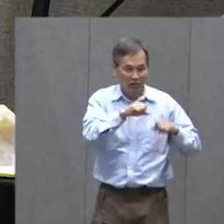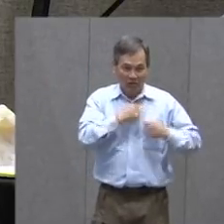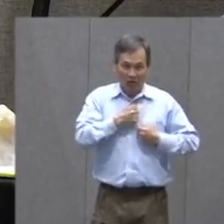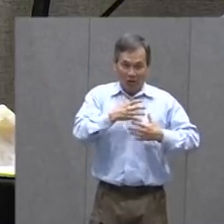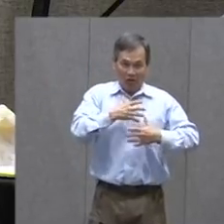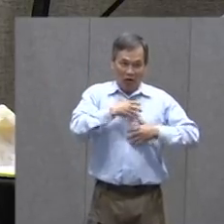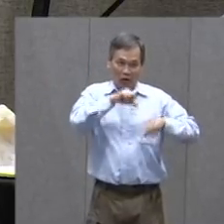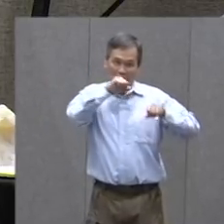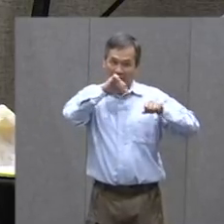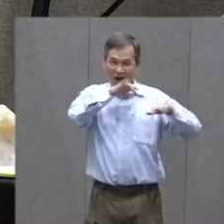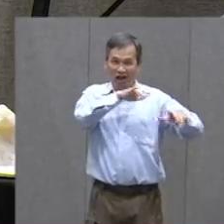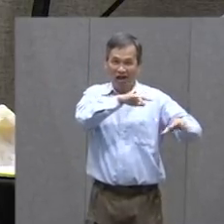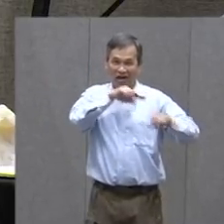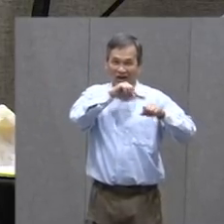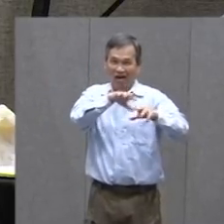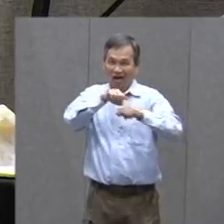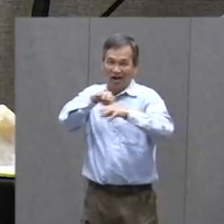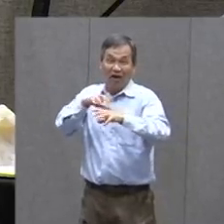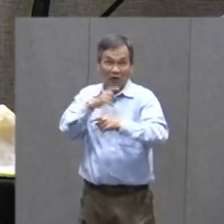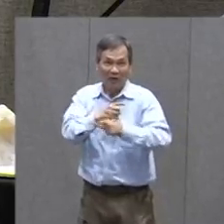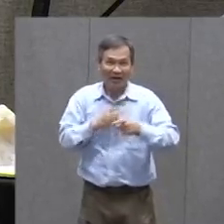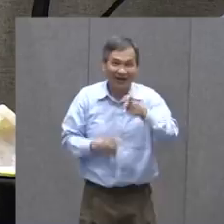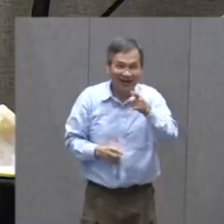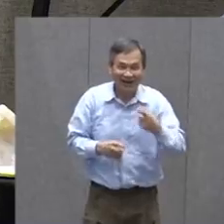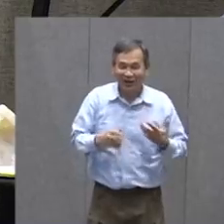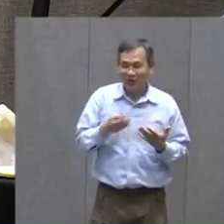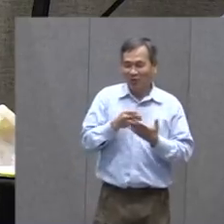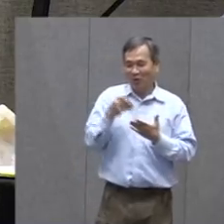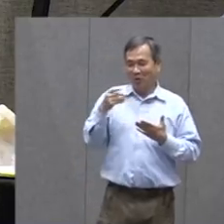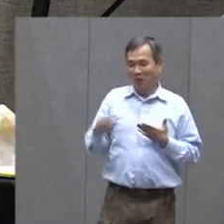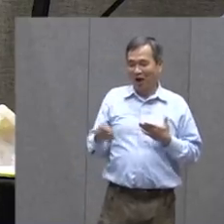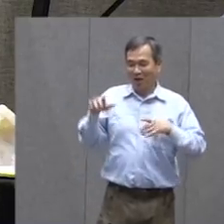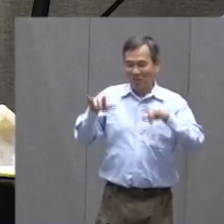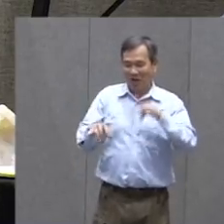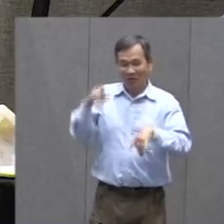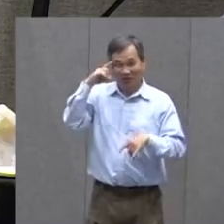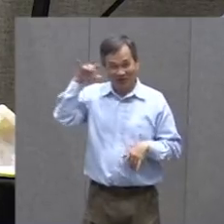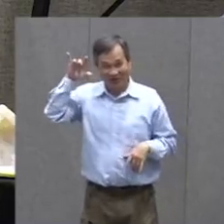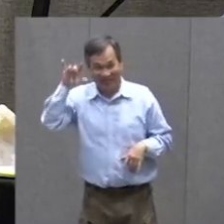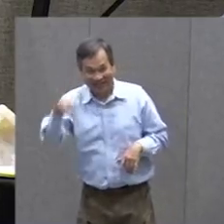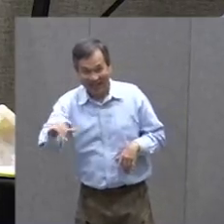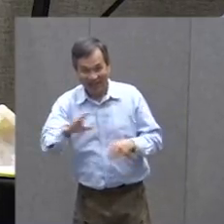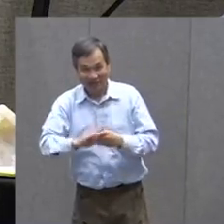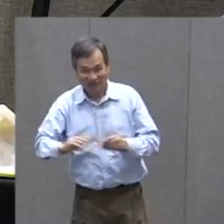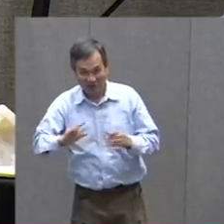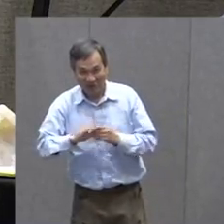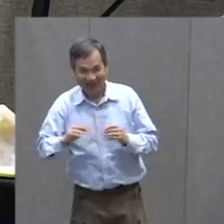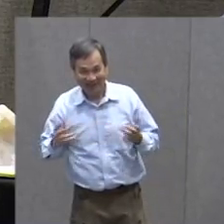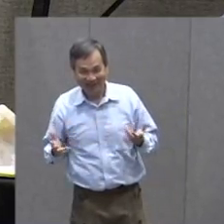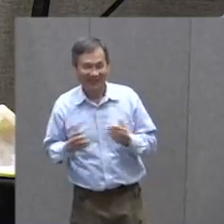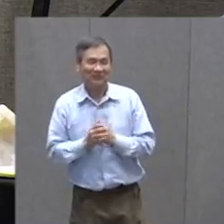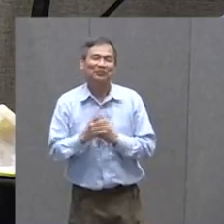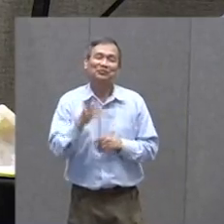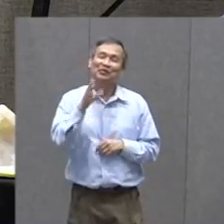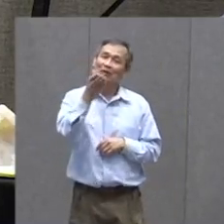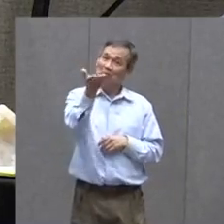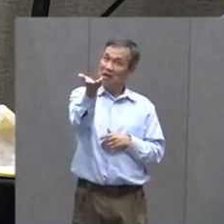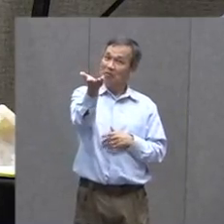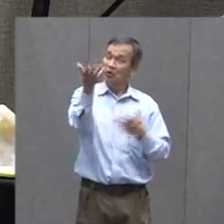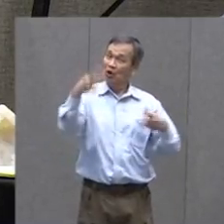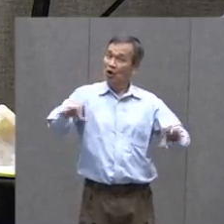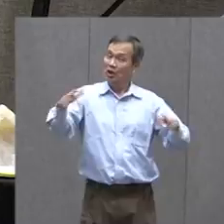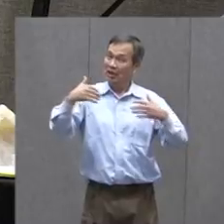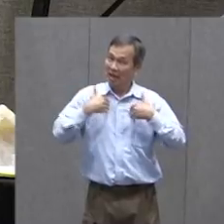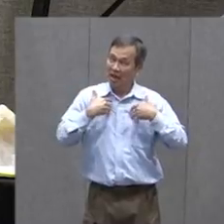Down and These puppets We bought for That for that Bedtime stories Issue and So you may have Some